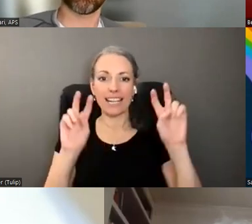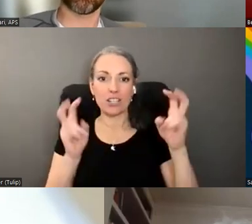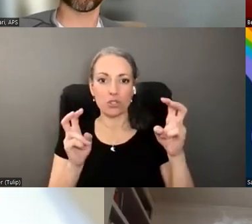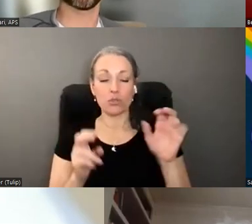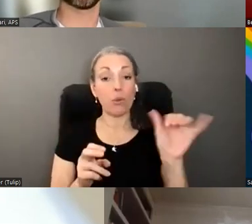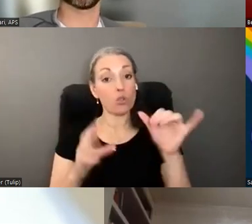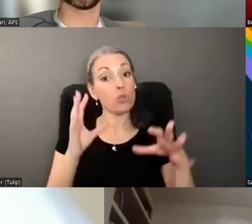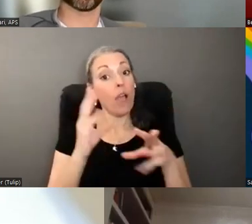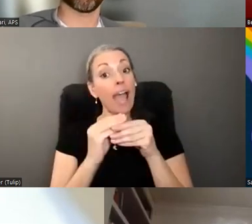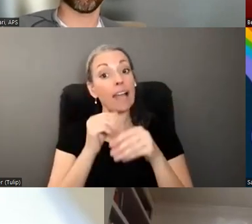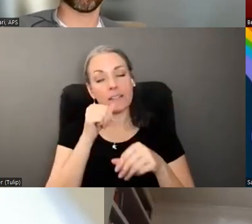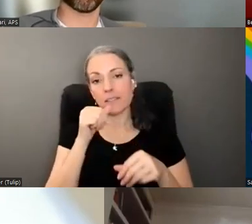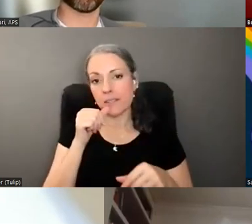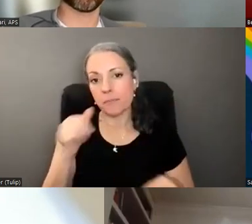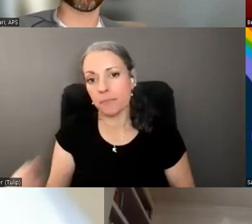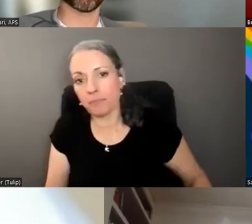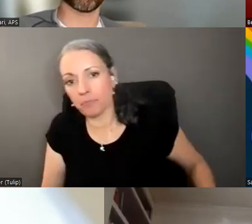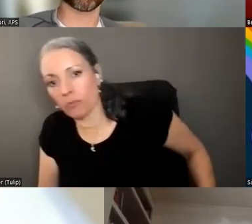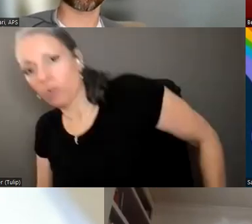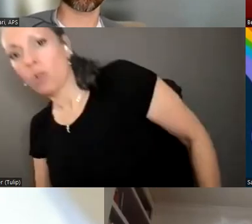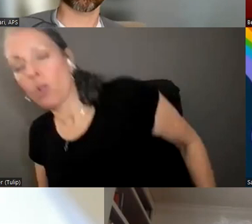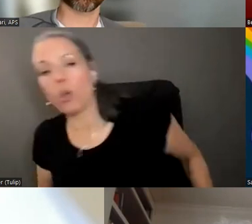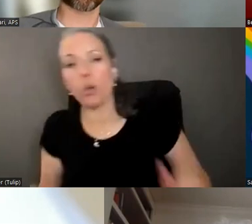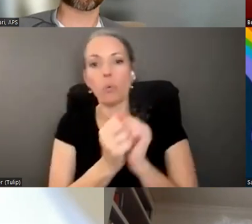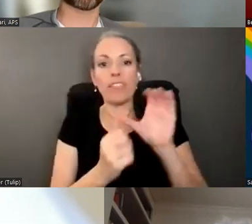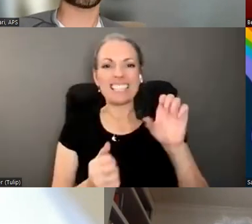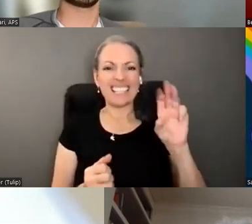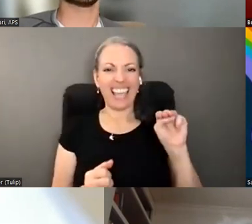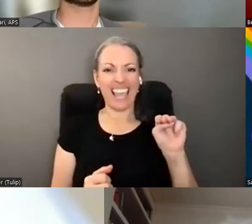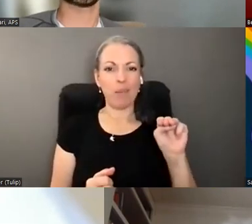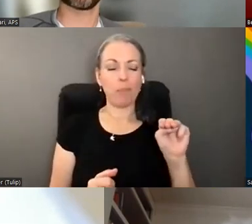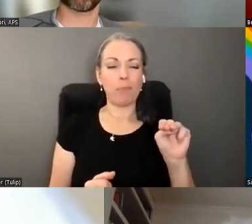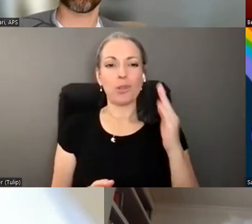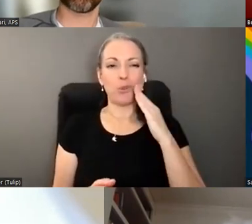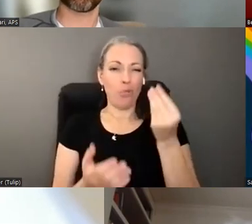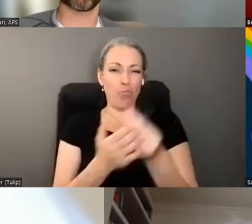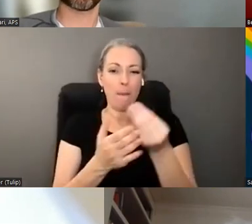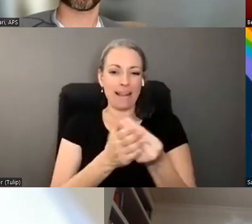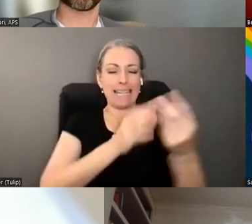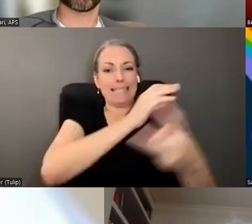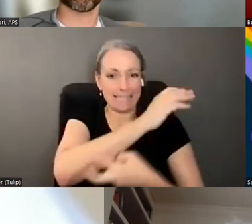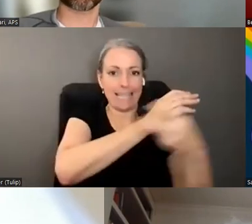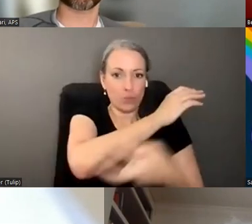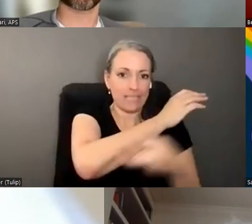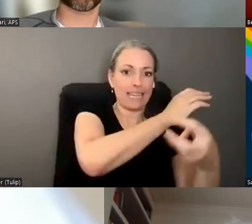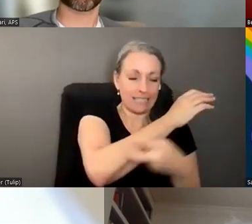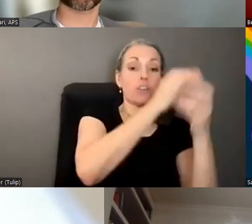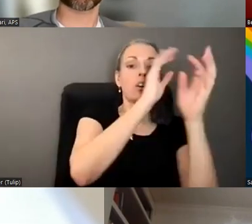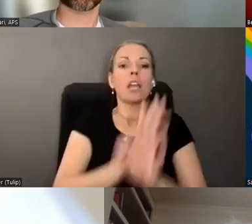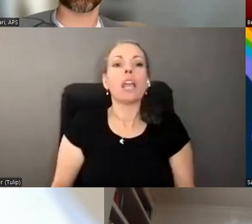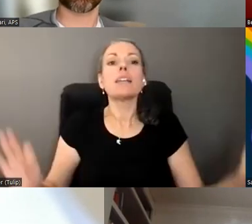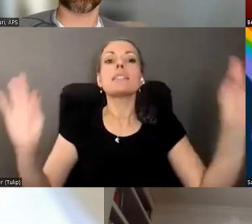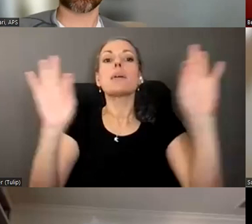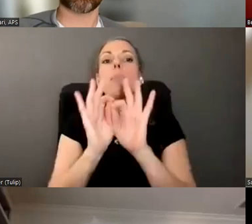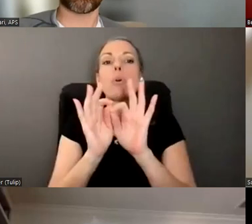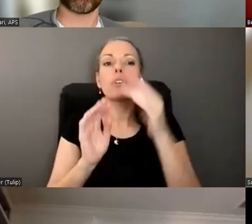especially with these scams where people are getting a lot of money taken from them it's important for just